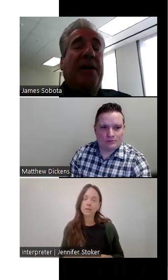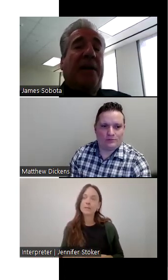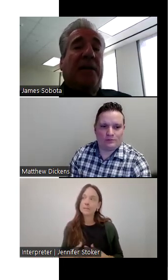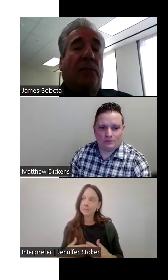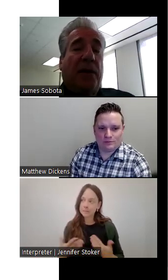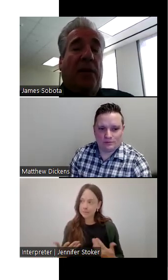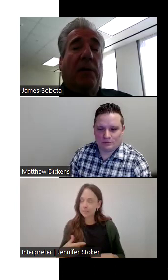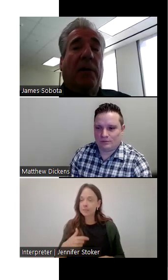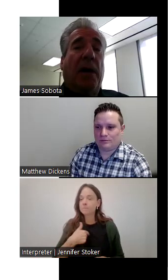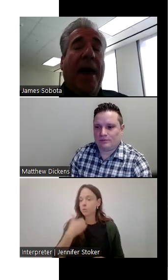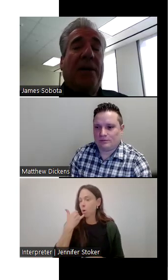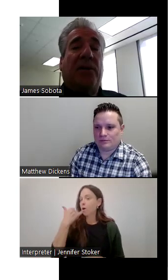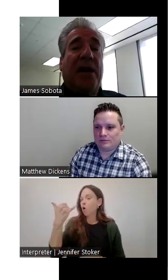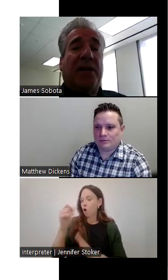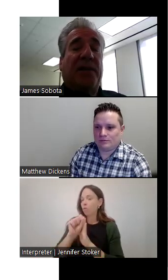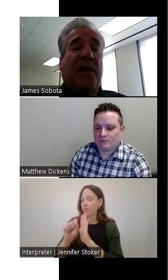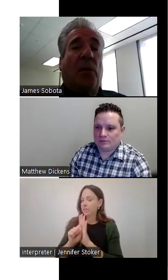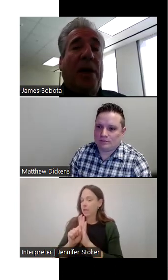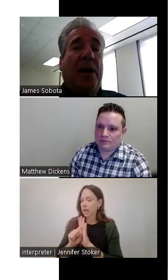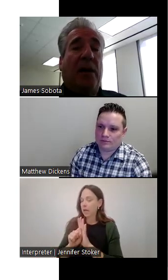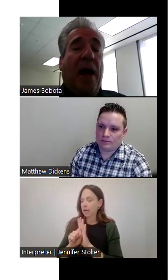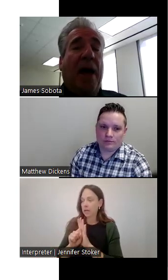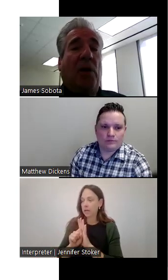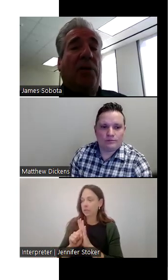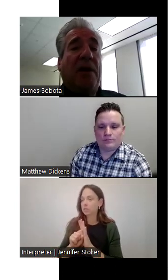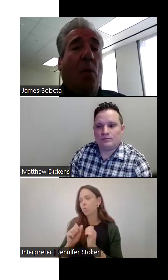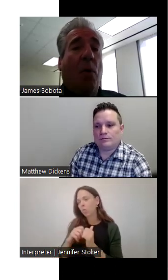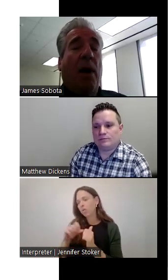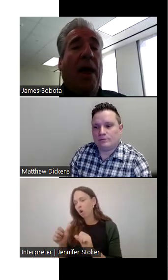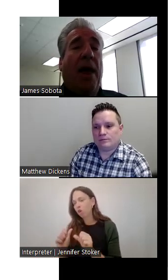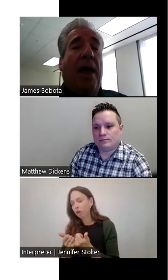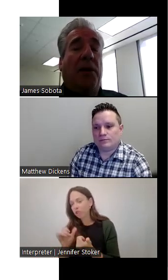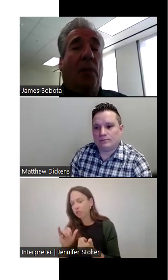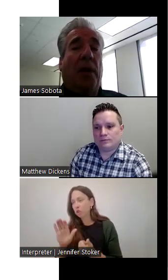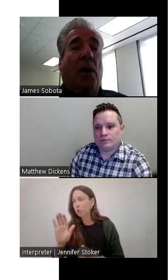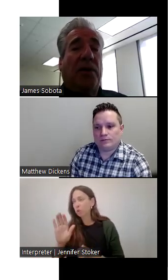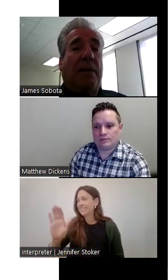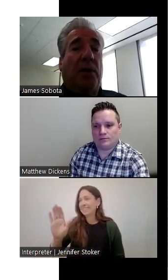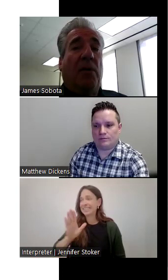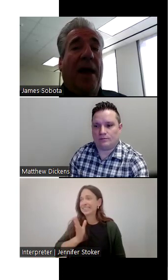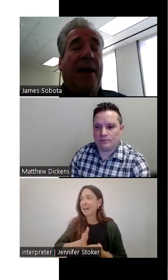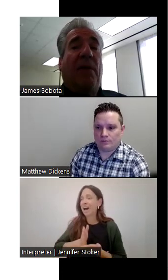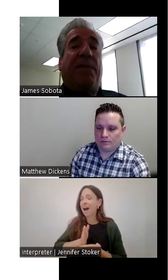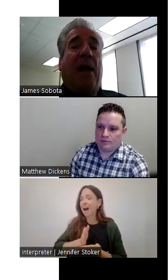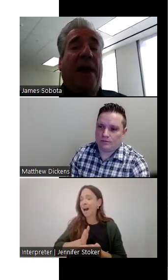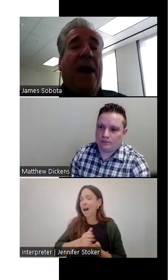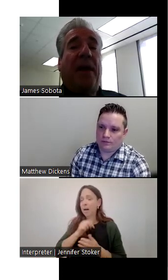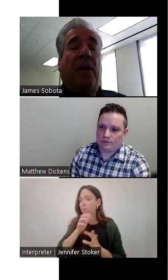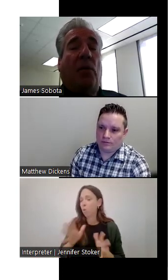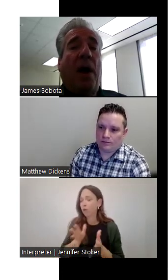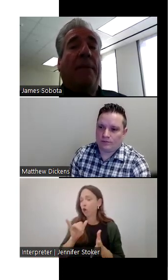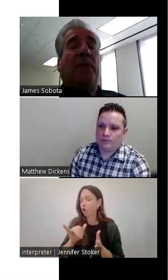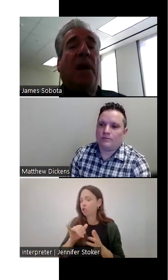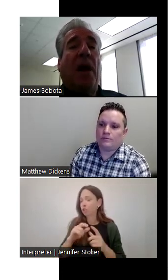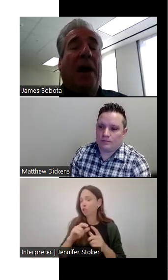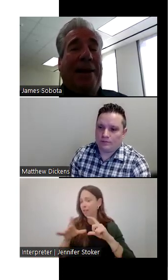call the state of Texas and with other, uh, agencies and I says, you know, we need to not do this anymore and don't encourage them to do that. And we found out